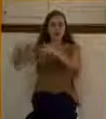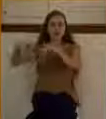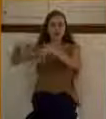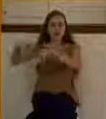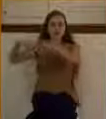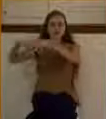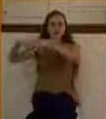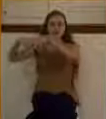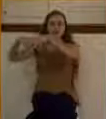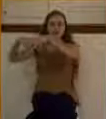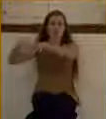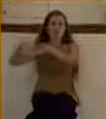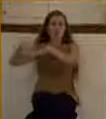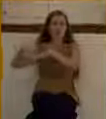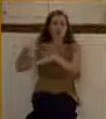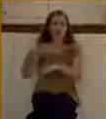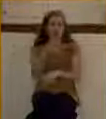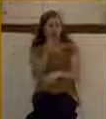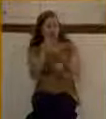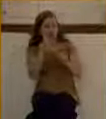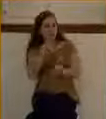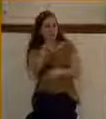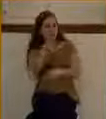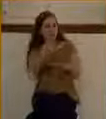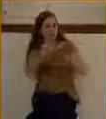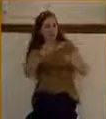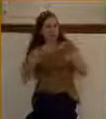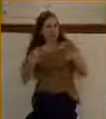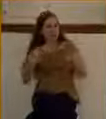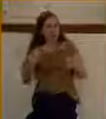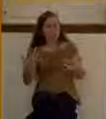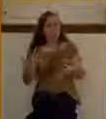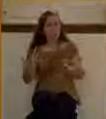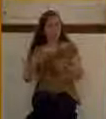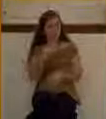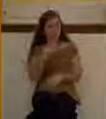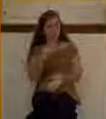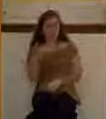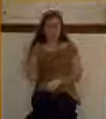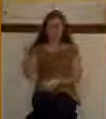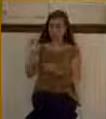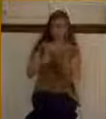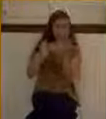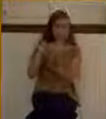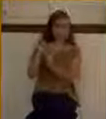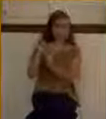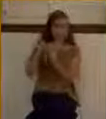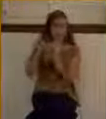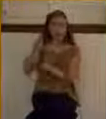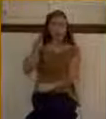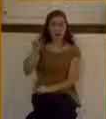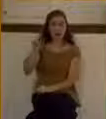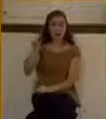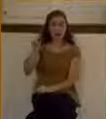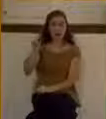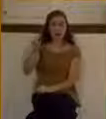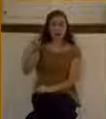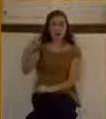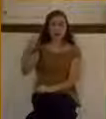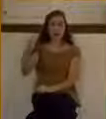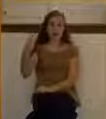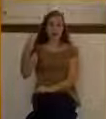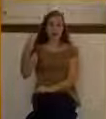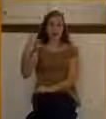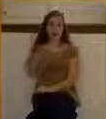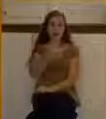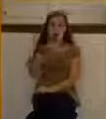He asked someone near, what's going on? And someone told him, this was Jesus of Nazareth. And immediately Bartimaeus saw his window of